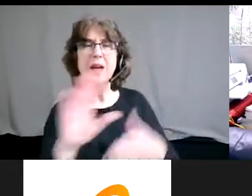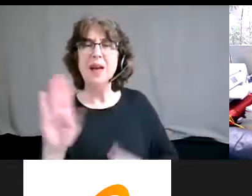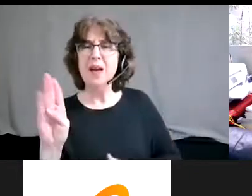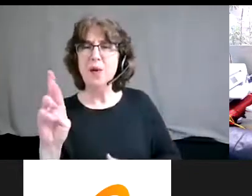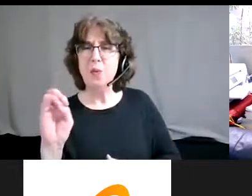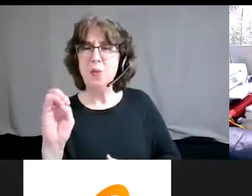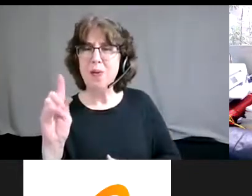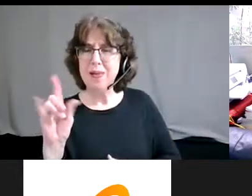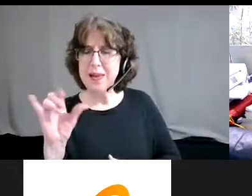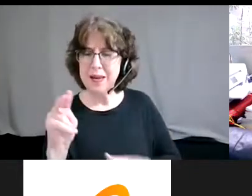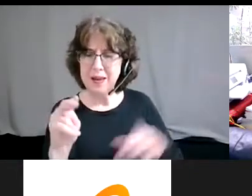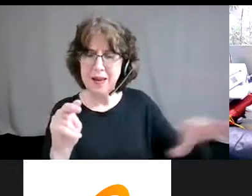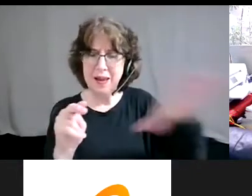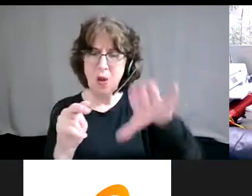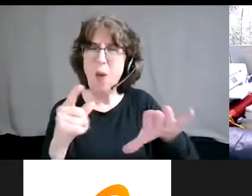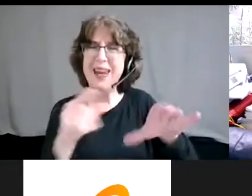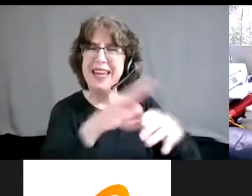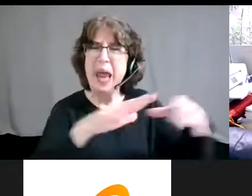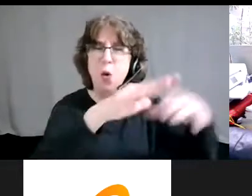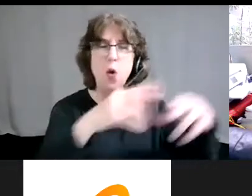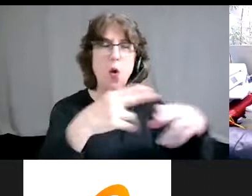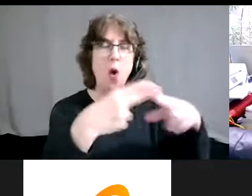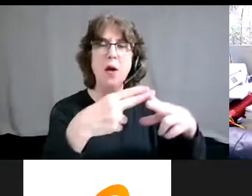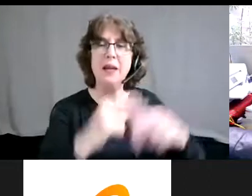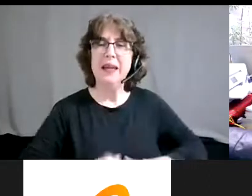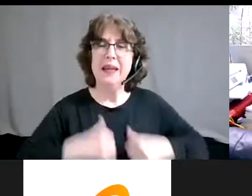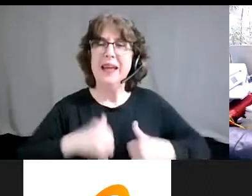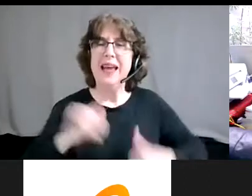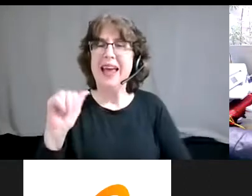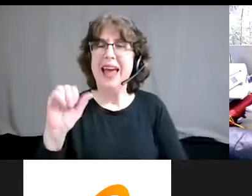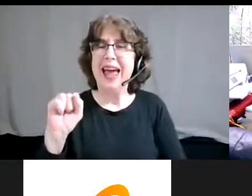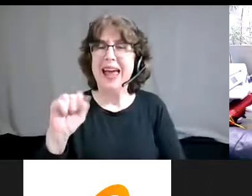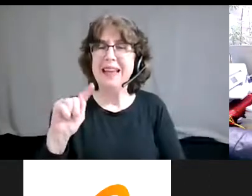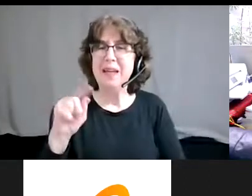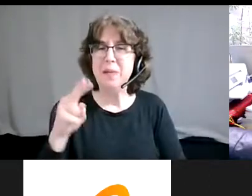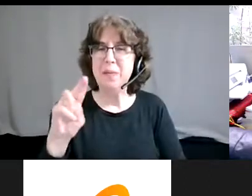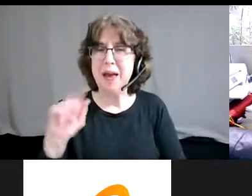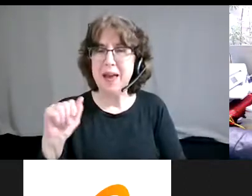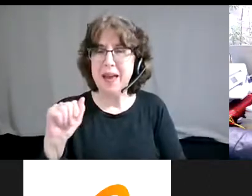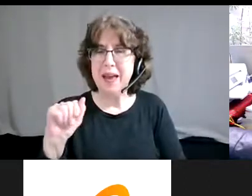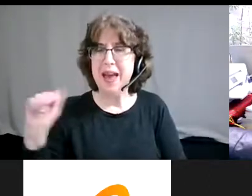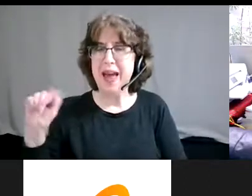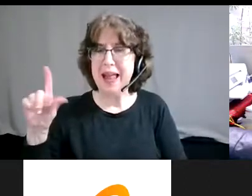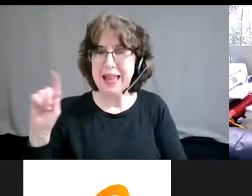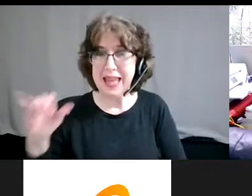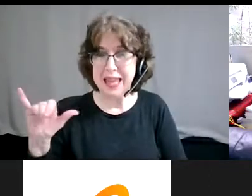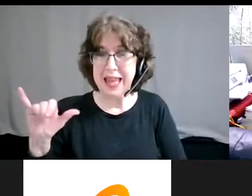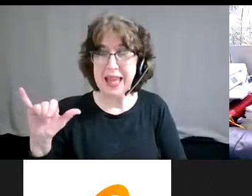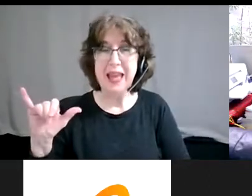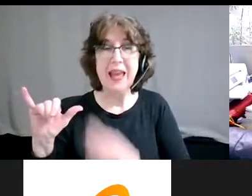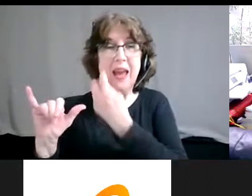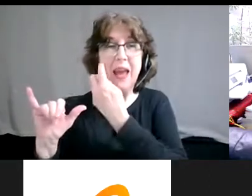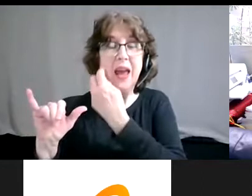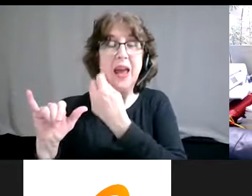I believe called asthma alley and asthma alley before the pandemic was a, uh, was a sacrifice